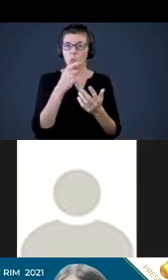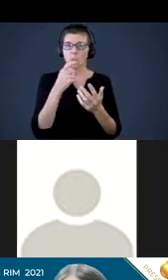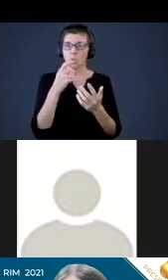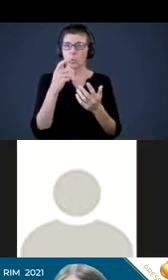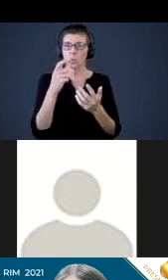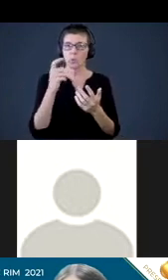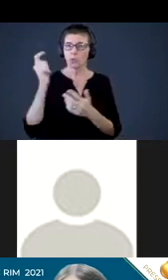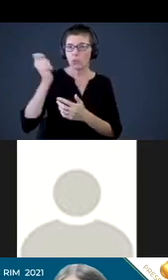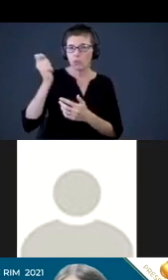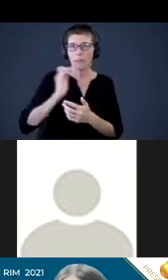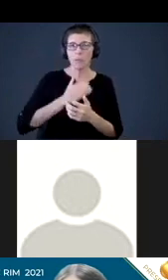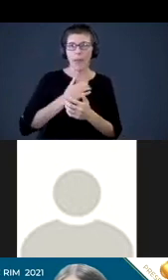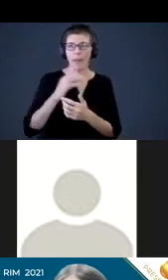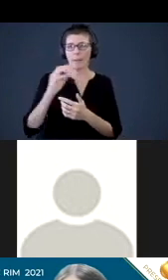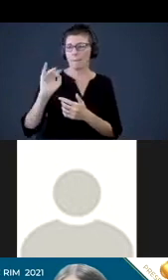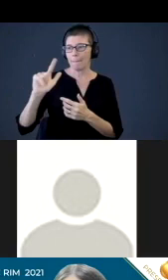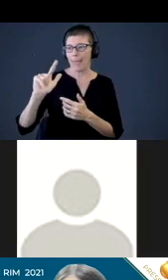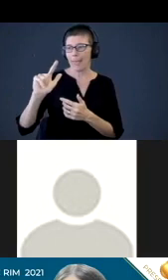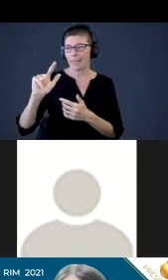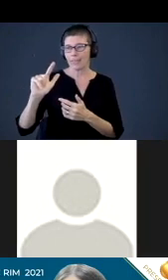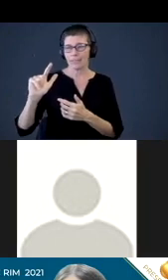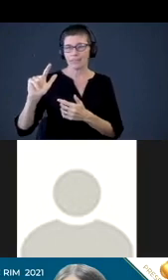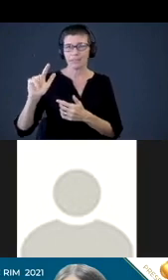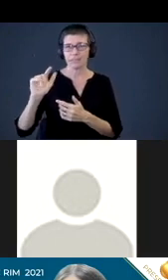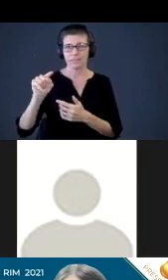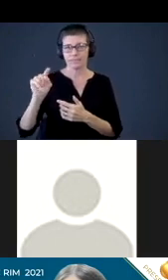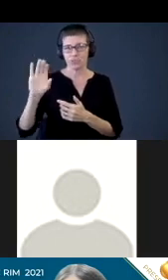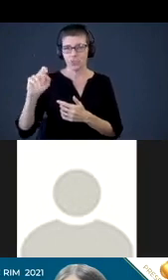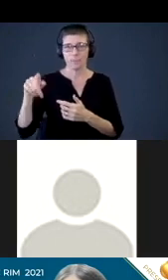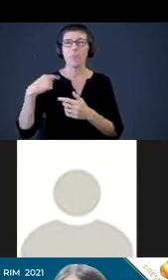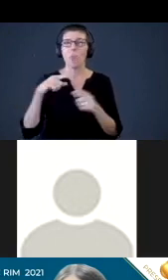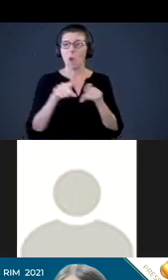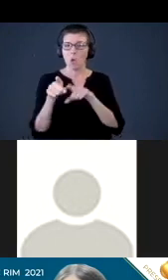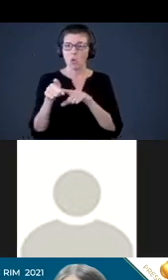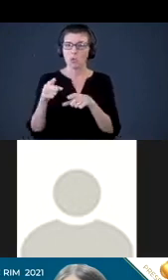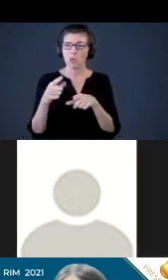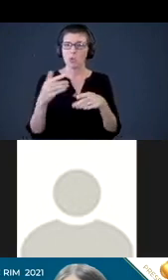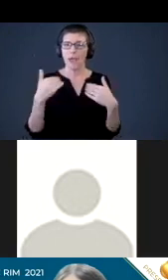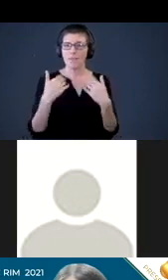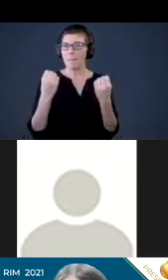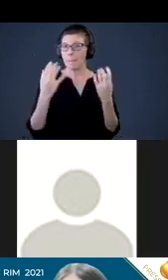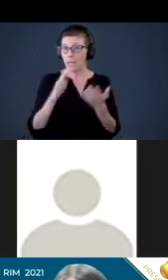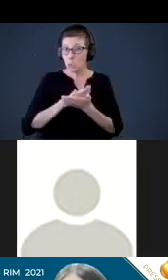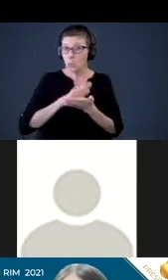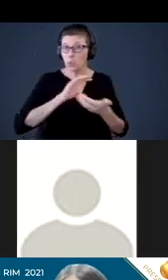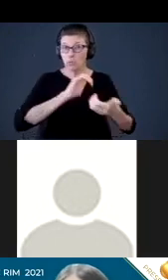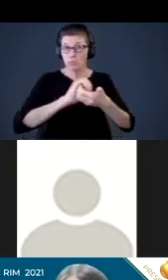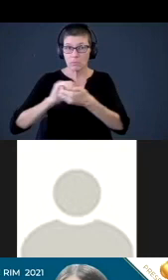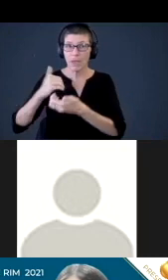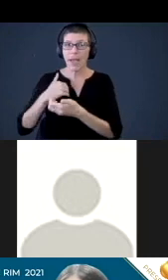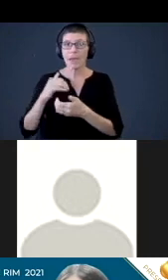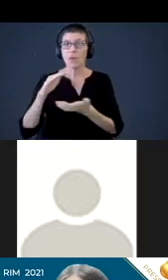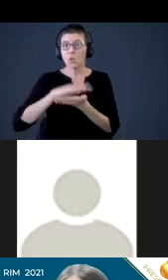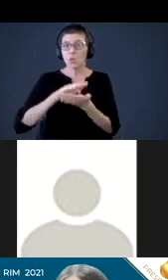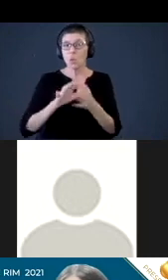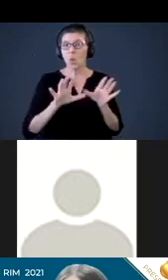our MailChimp. And then we also work with many schools. We have a school cohort training.